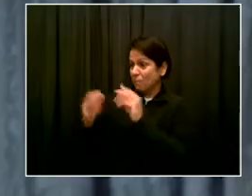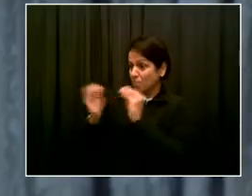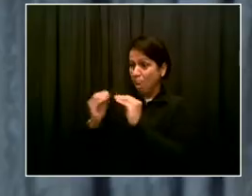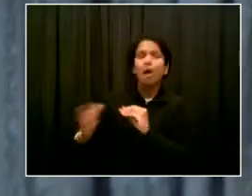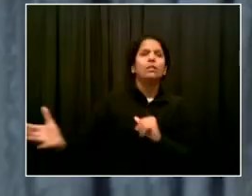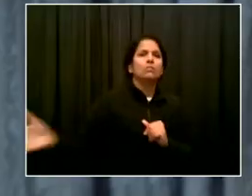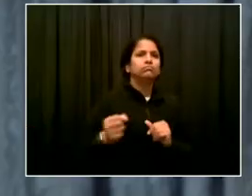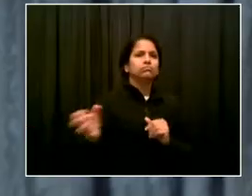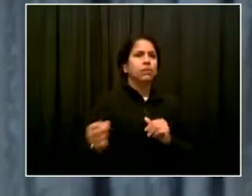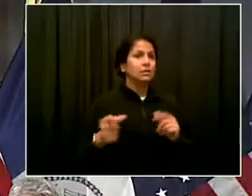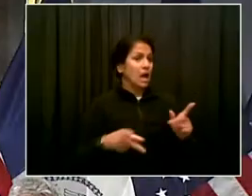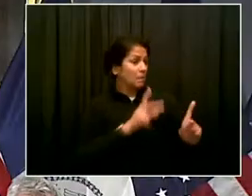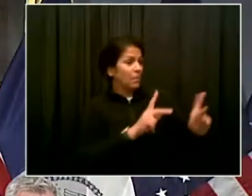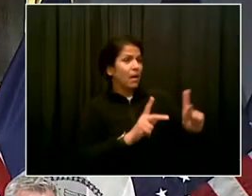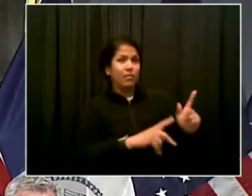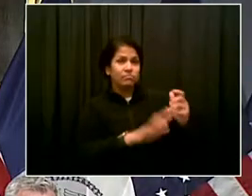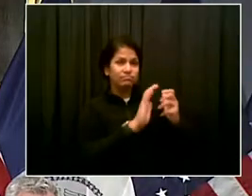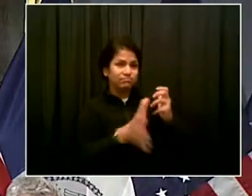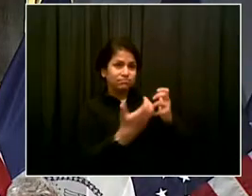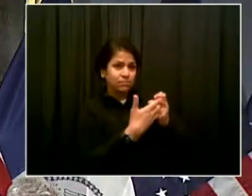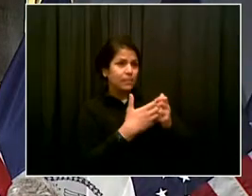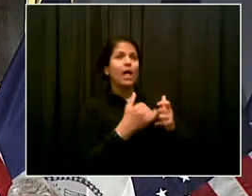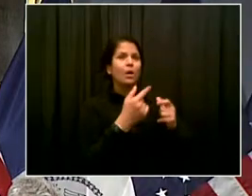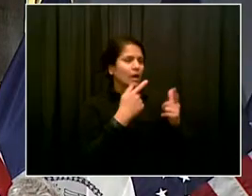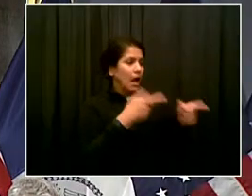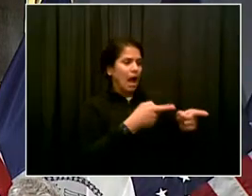those areas. Thank you. Go ahead, Paul.